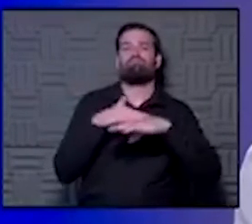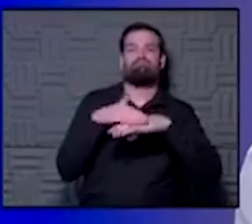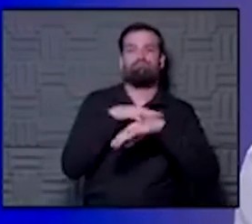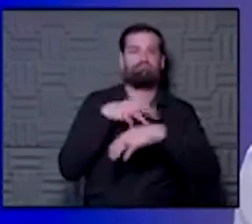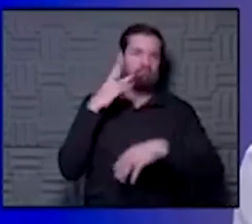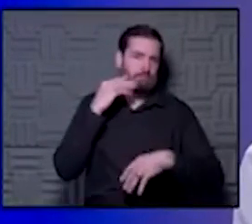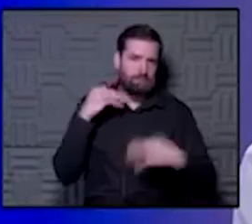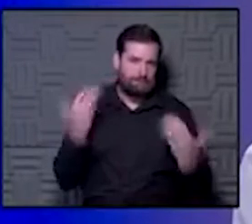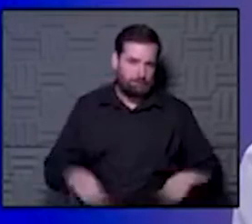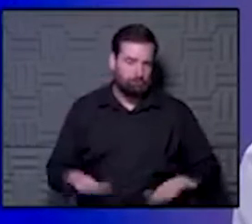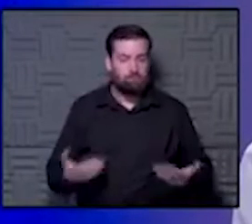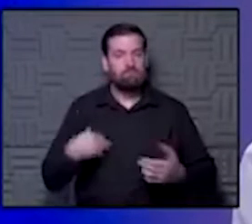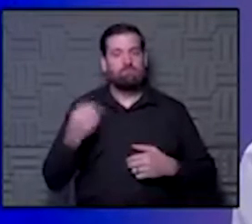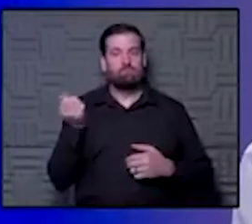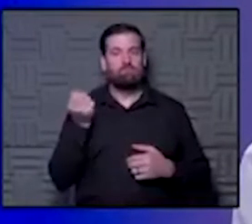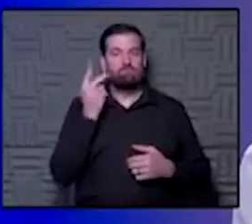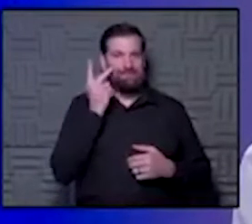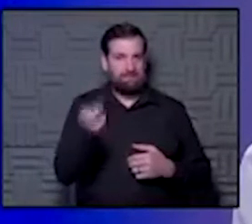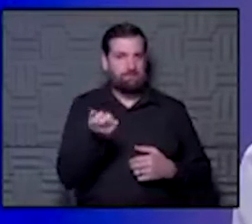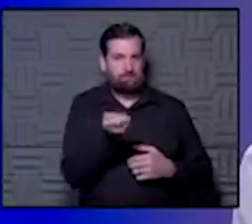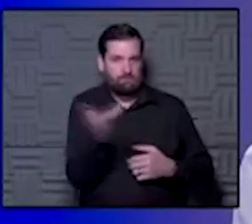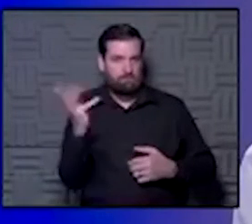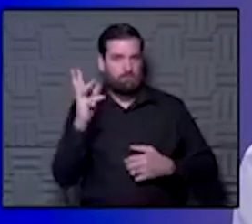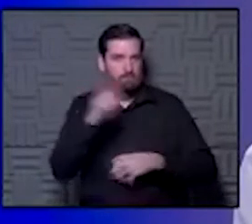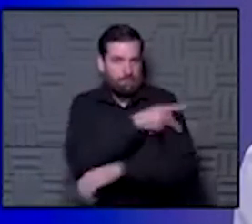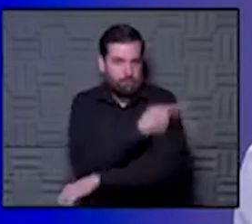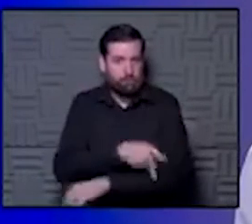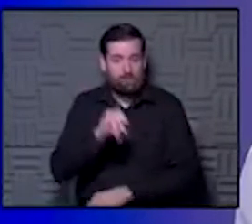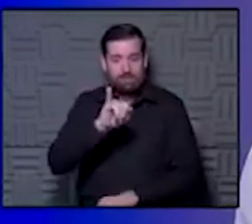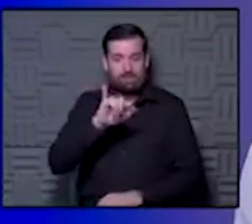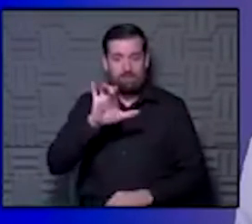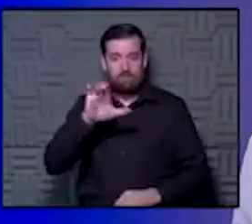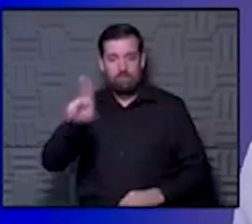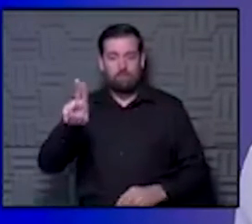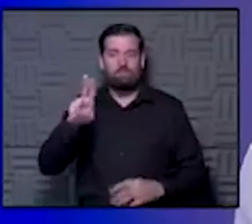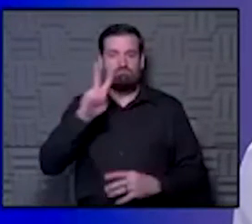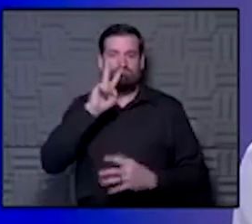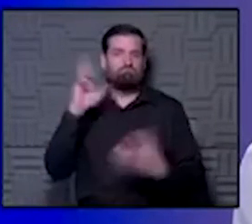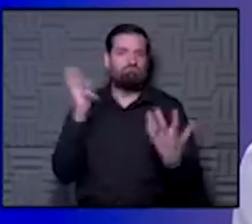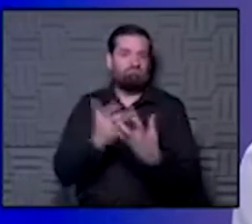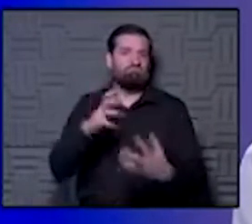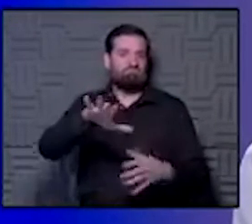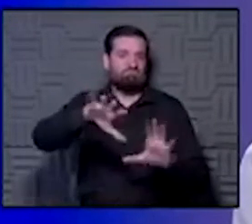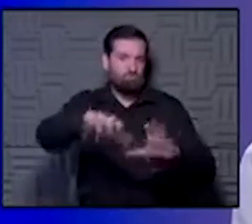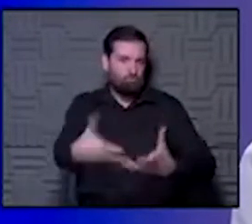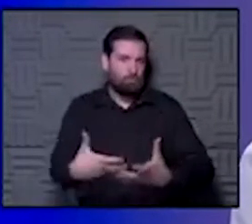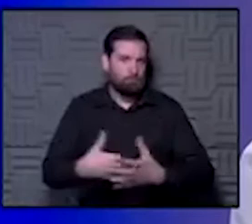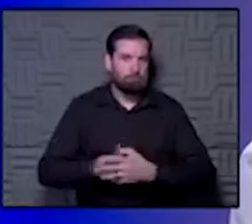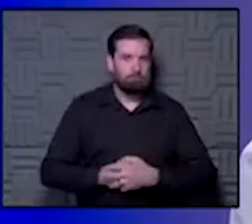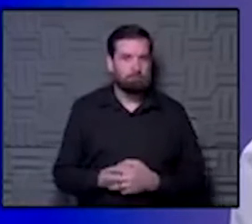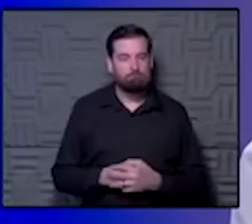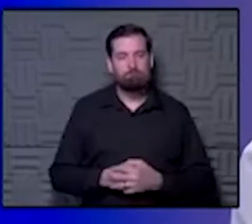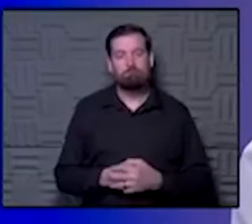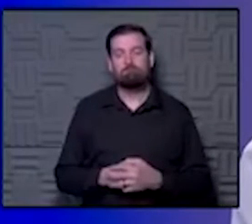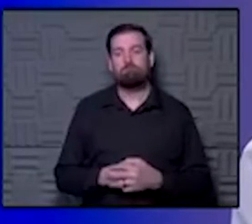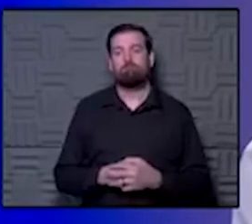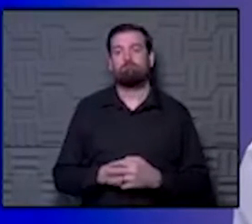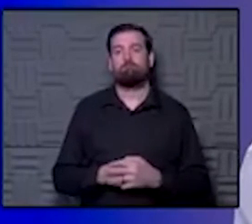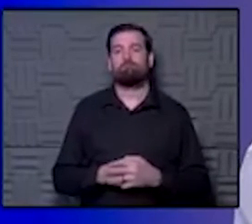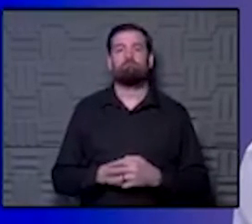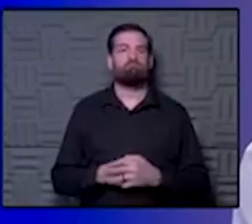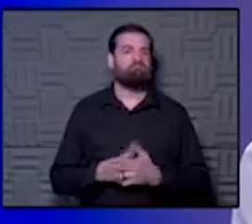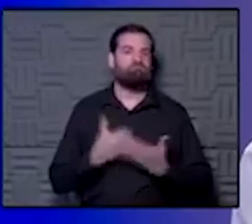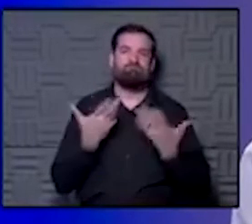here. We've seen a number of of our patients up in the ICU who fit that demographic perfectly. And, you know, it